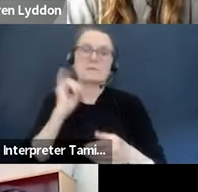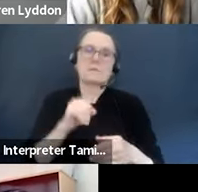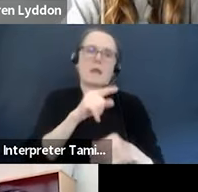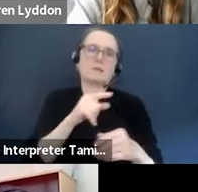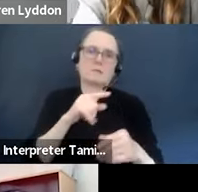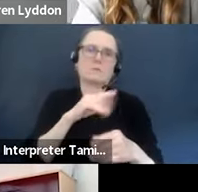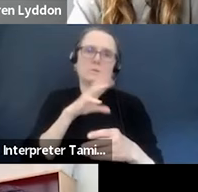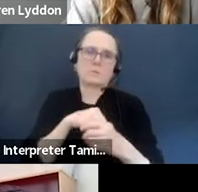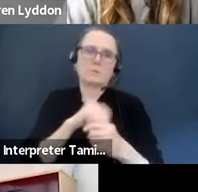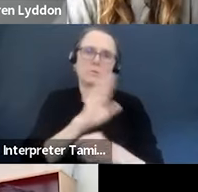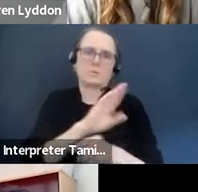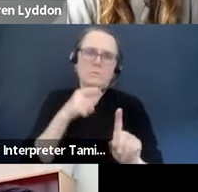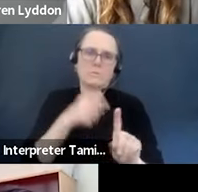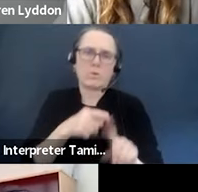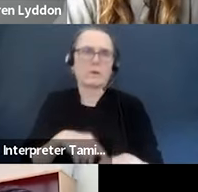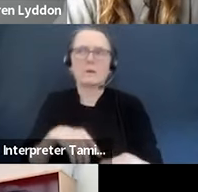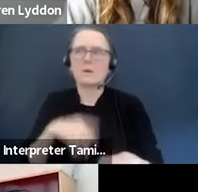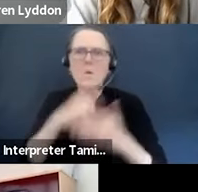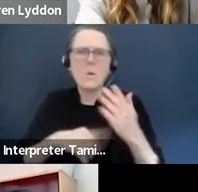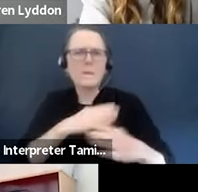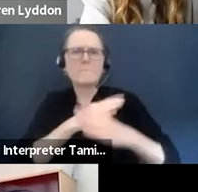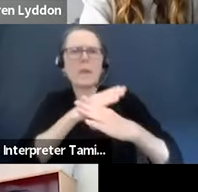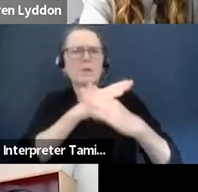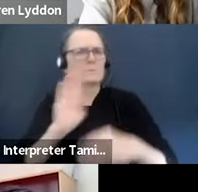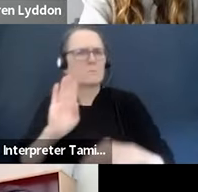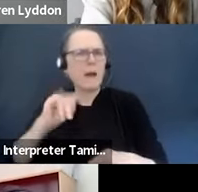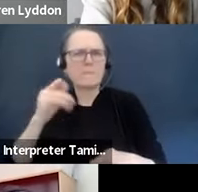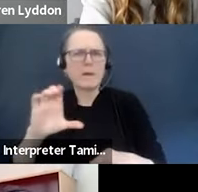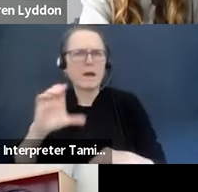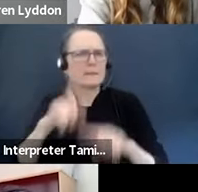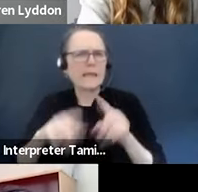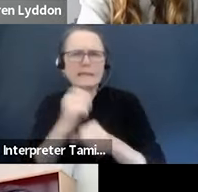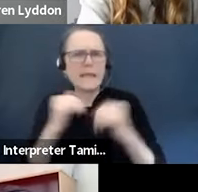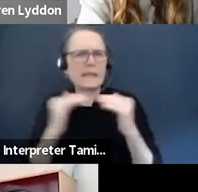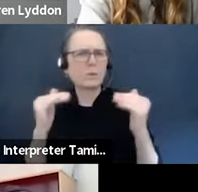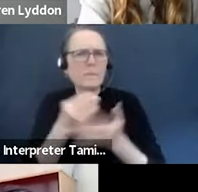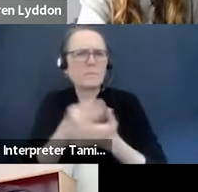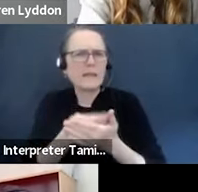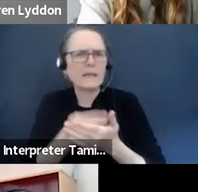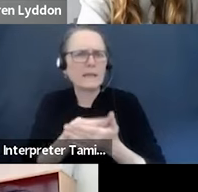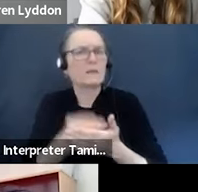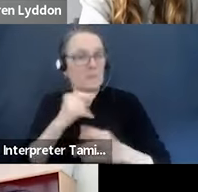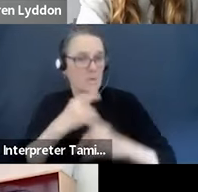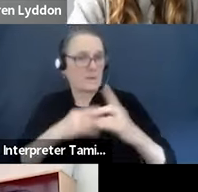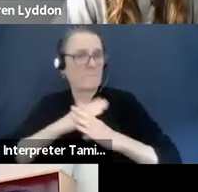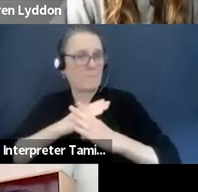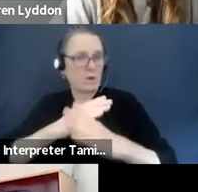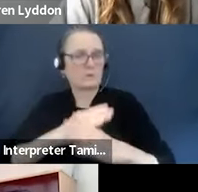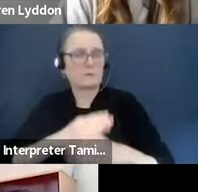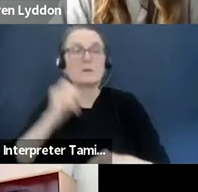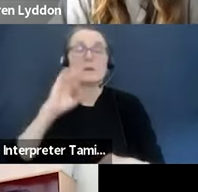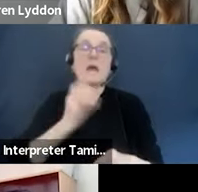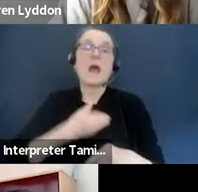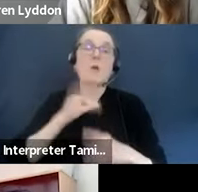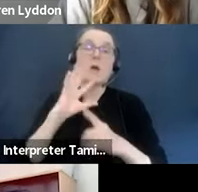recognize the historic inequities and the cultural norms that have standardized the under-resourcing of